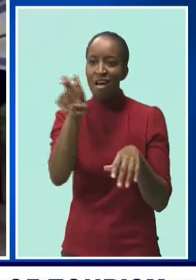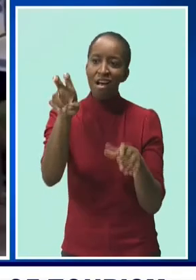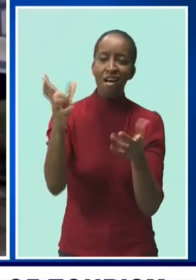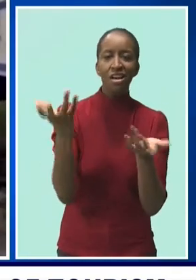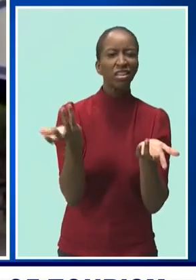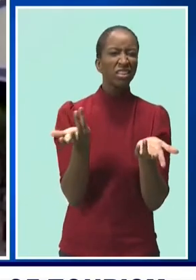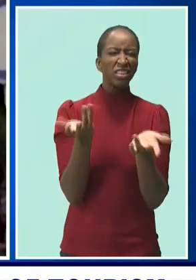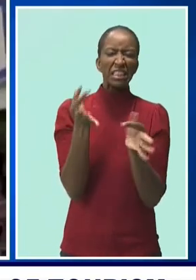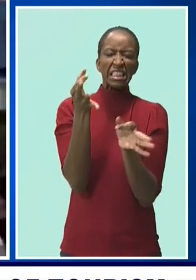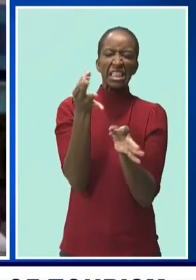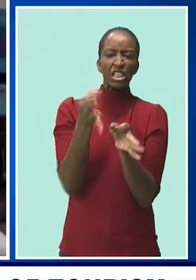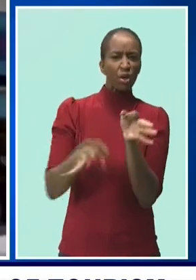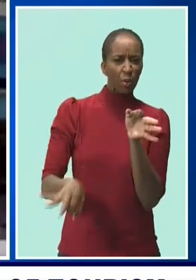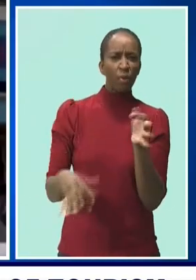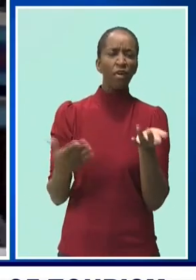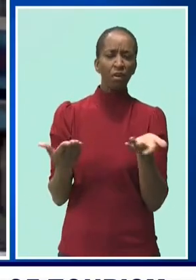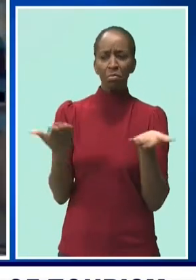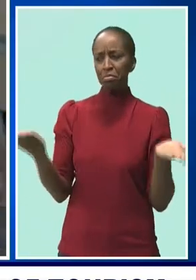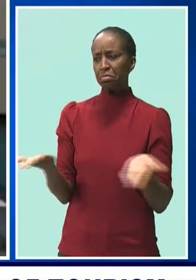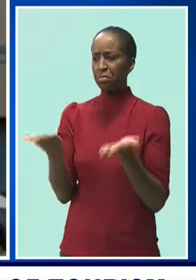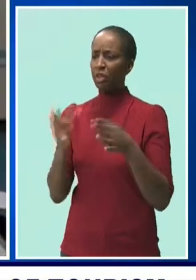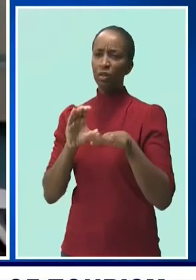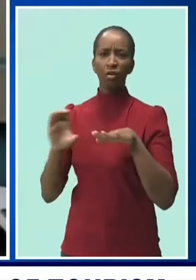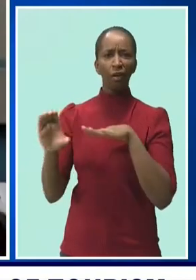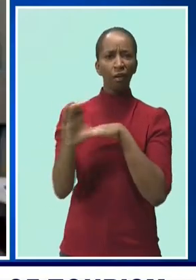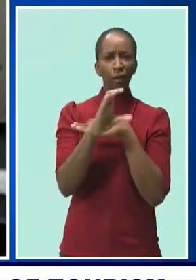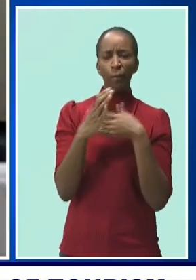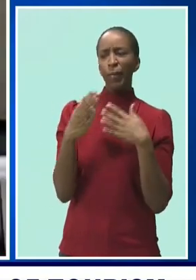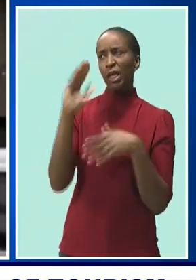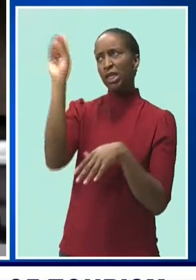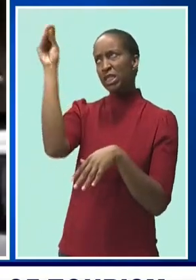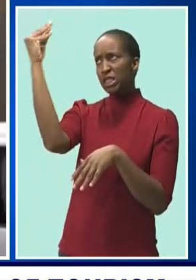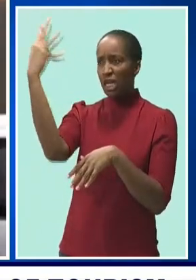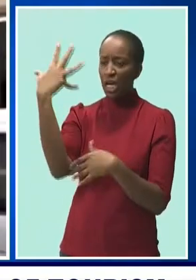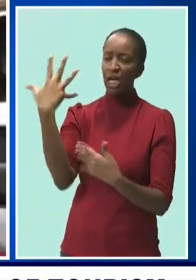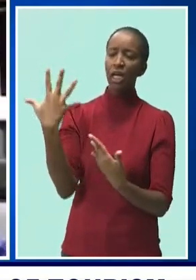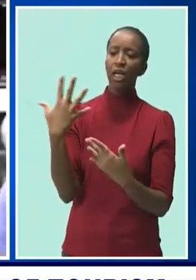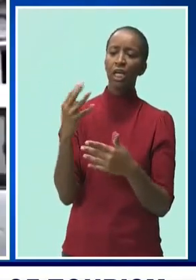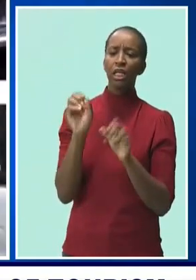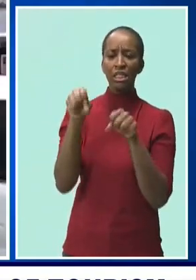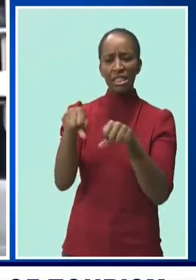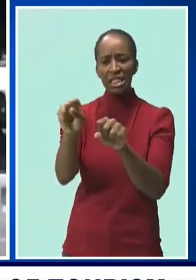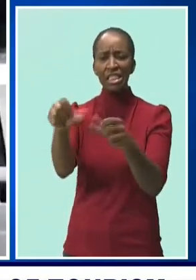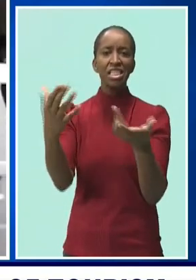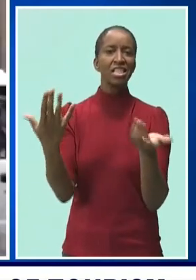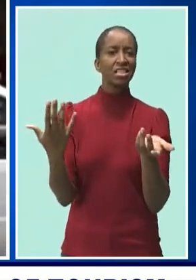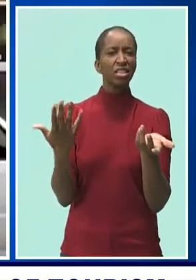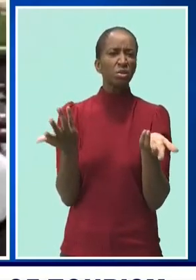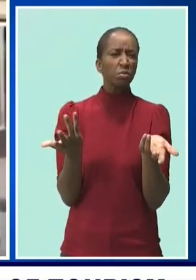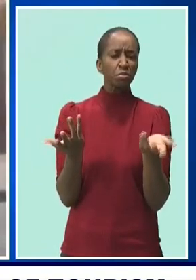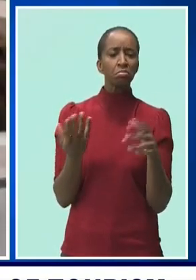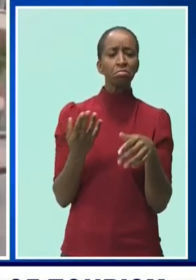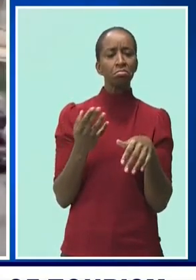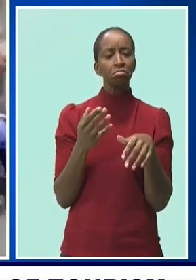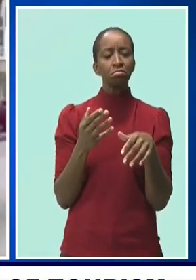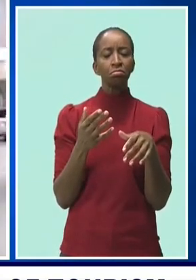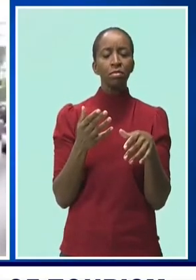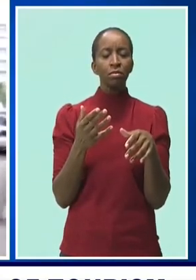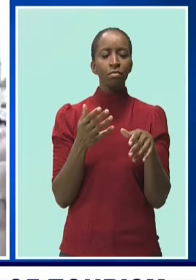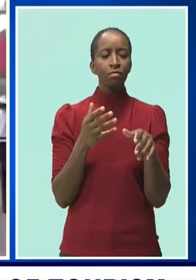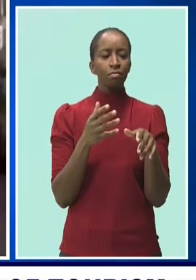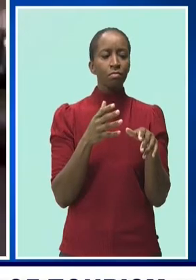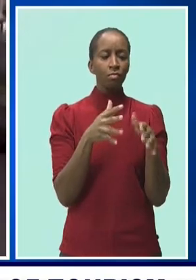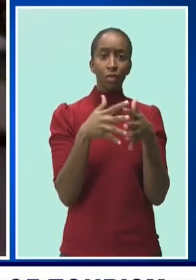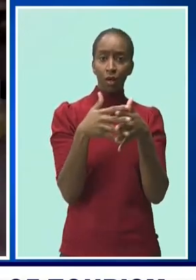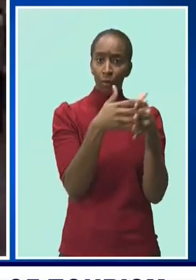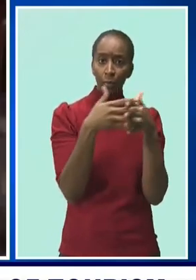and biosecure atmospheres those things will matter to people. We're near shore for North America reasonably